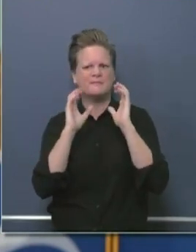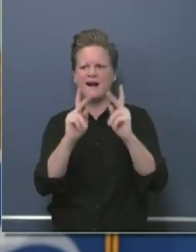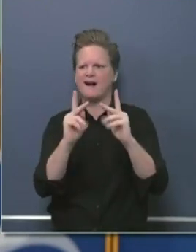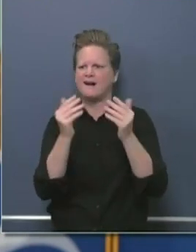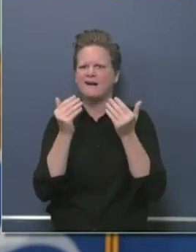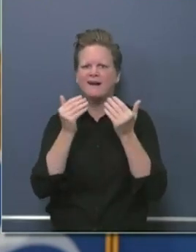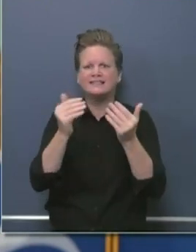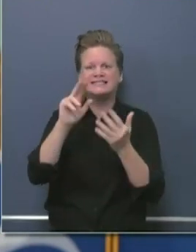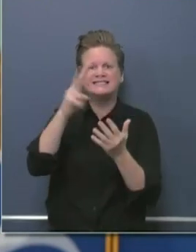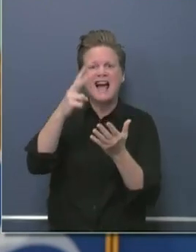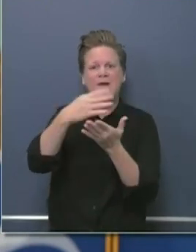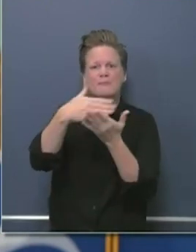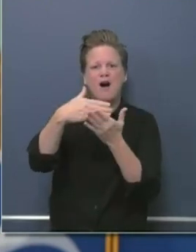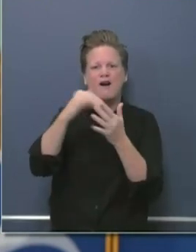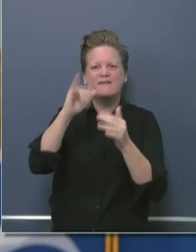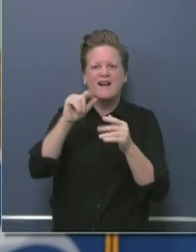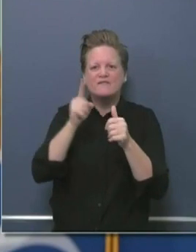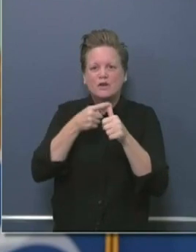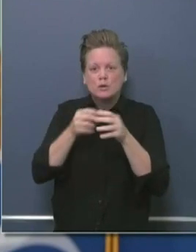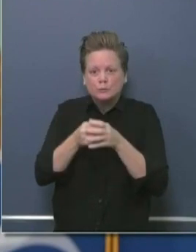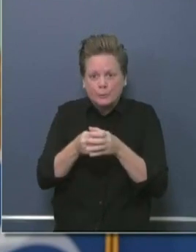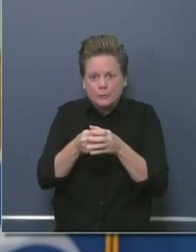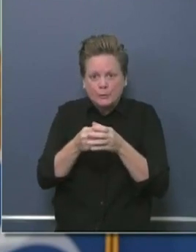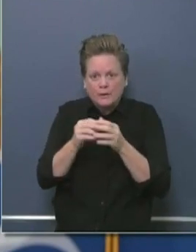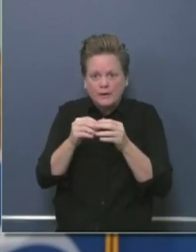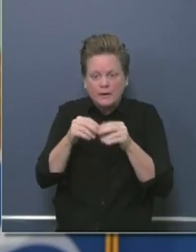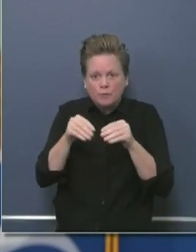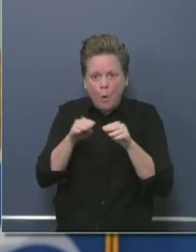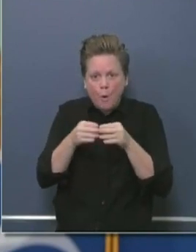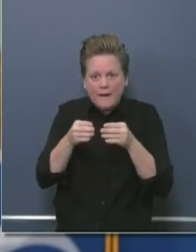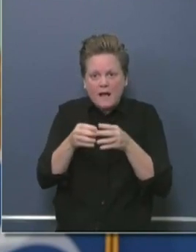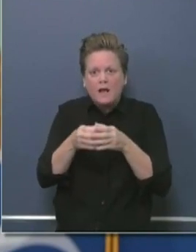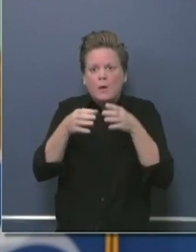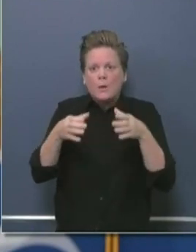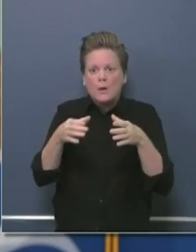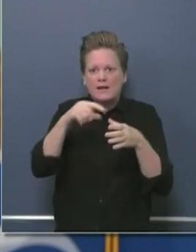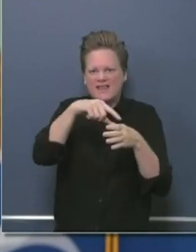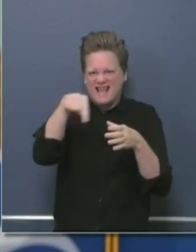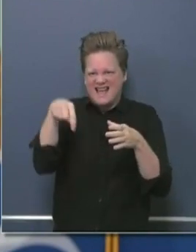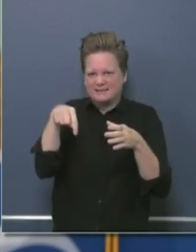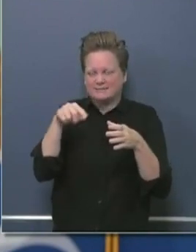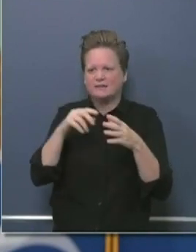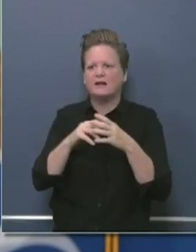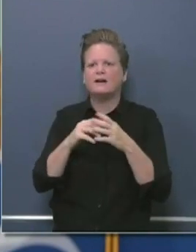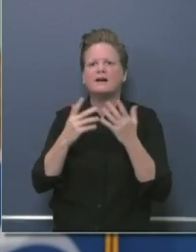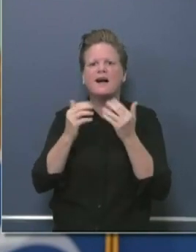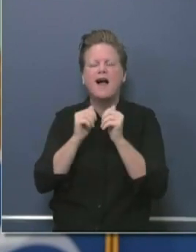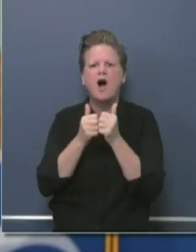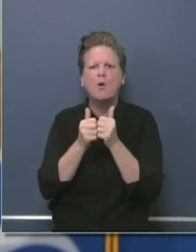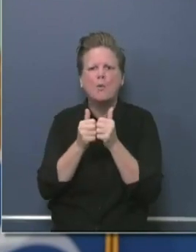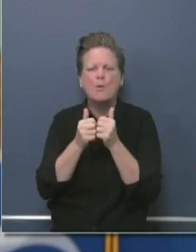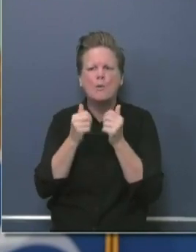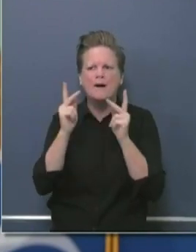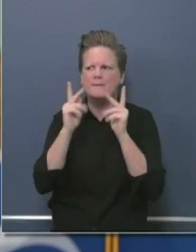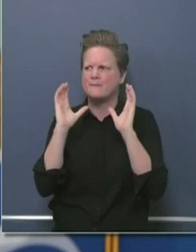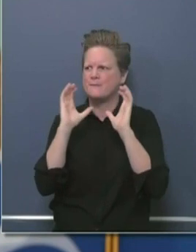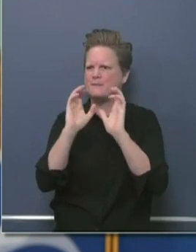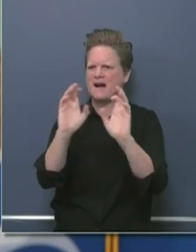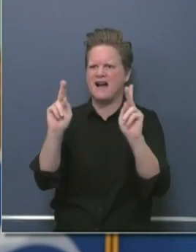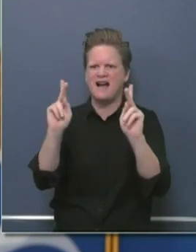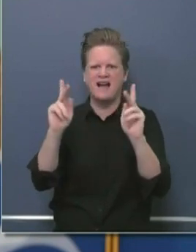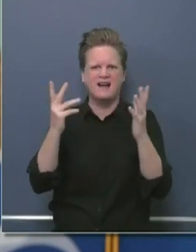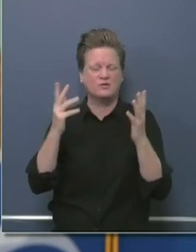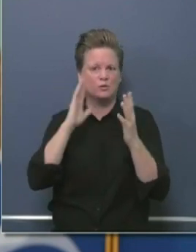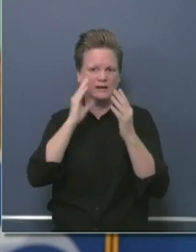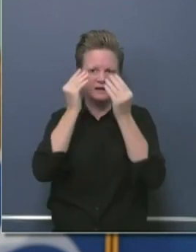process. We'll be putting out guidelines as early as tomorrow as it relates to